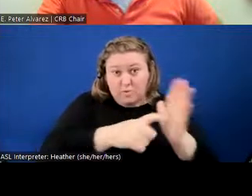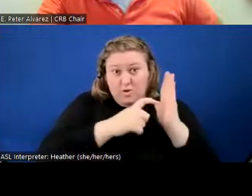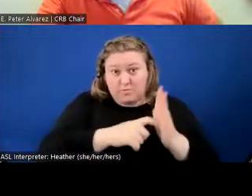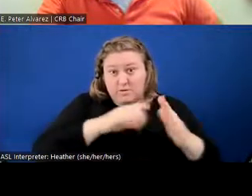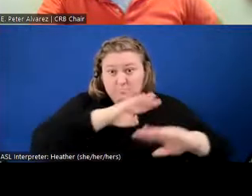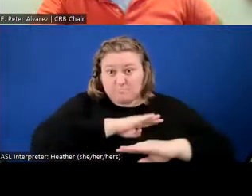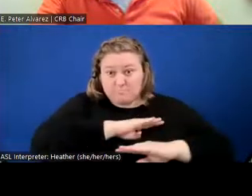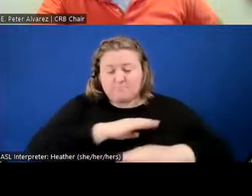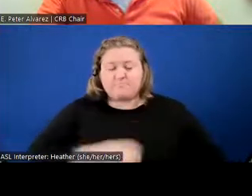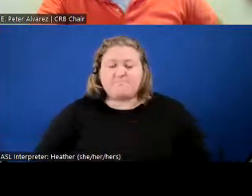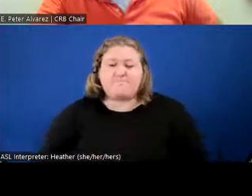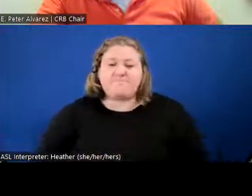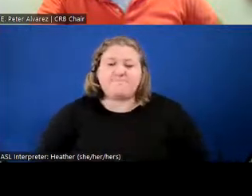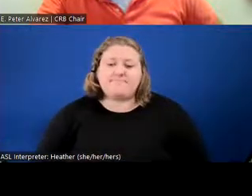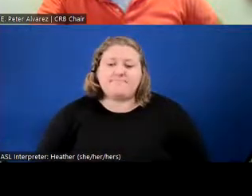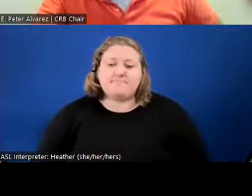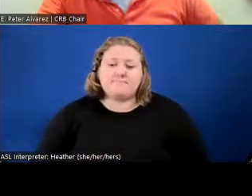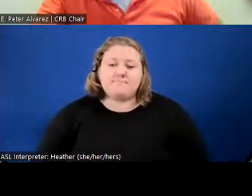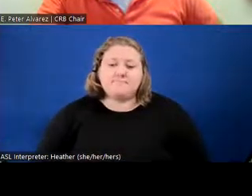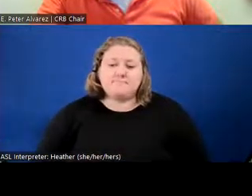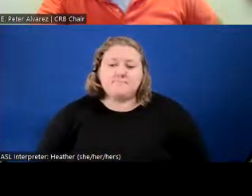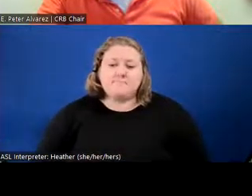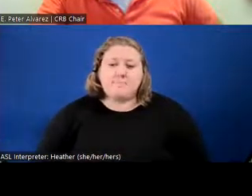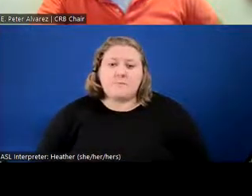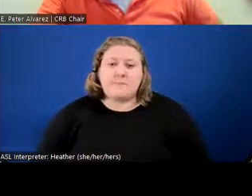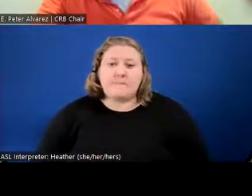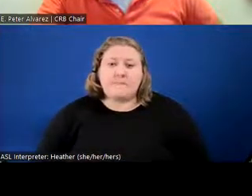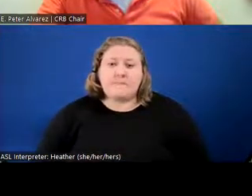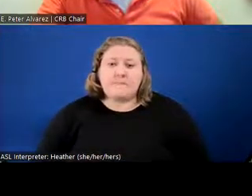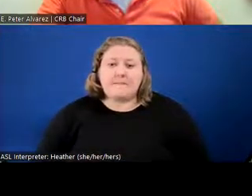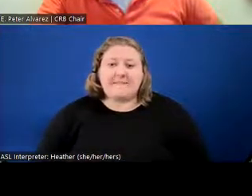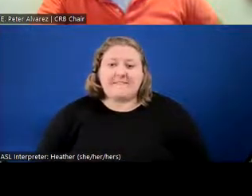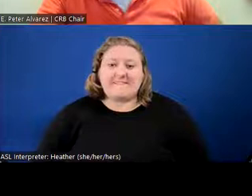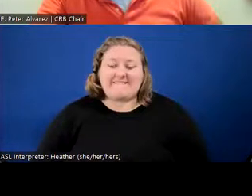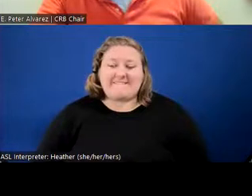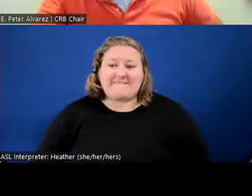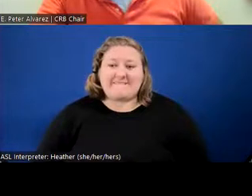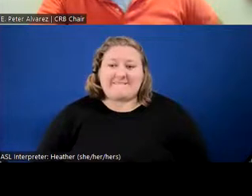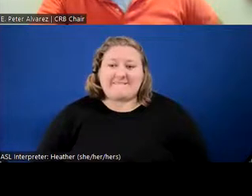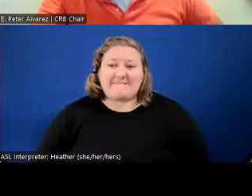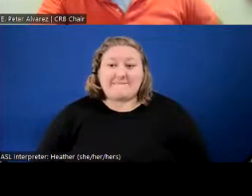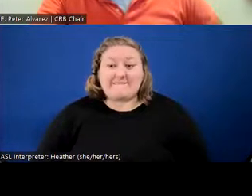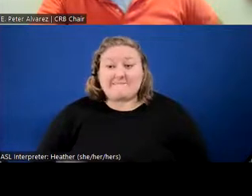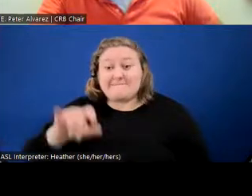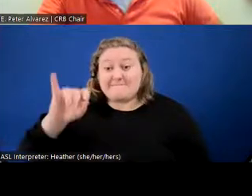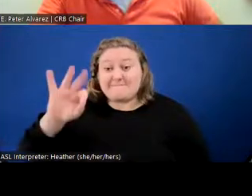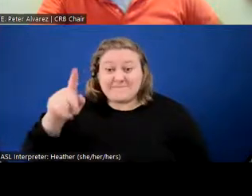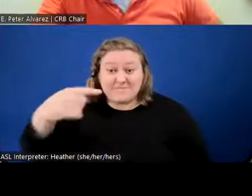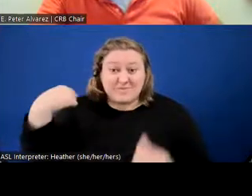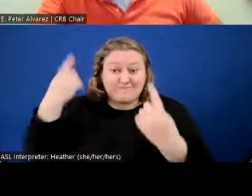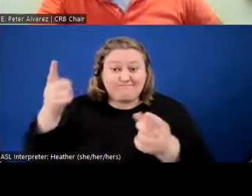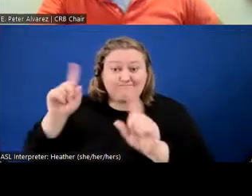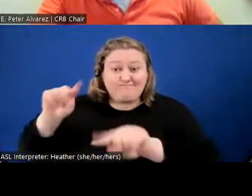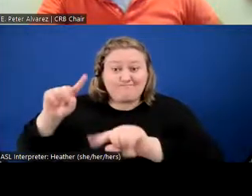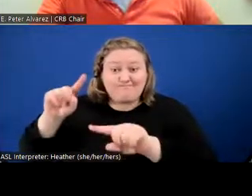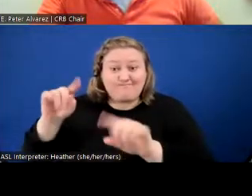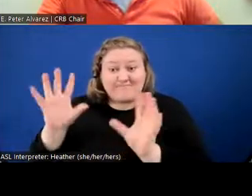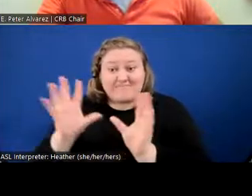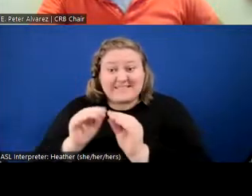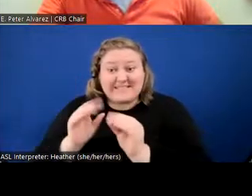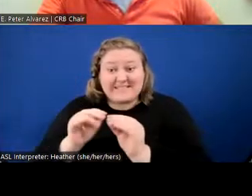Also, so we have switched over. If you have been with us from the beginning when we've been doing these meetings, we were doing.